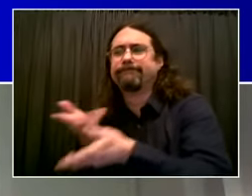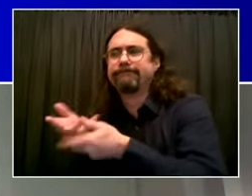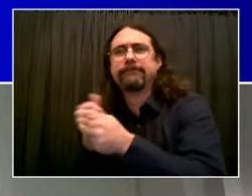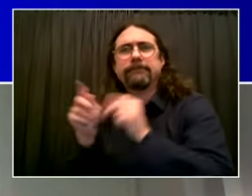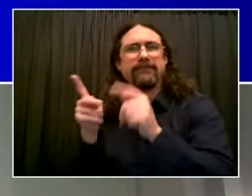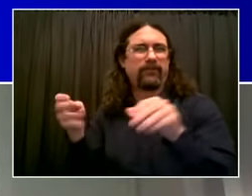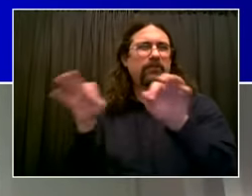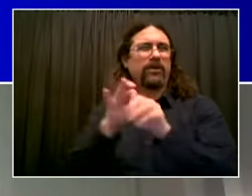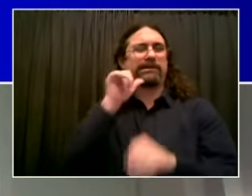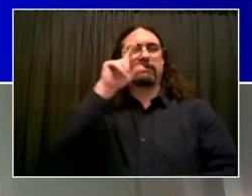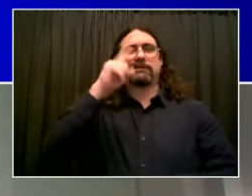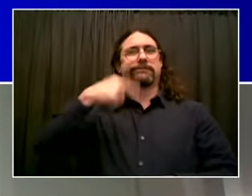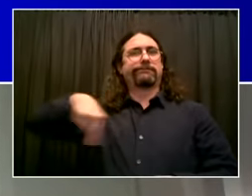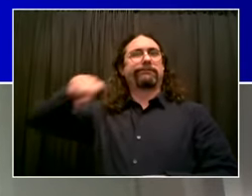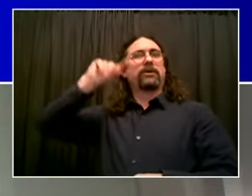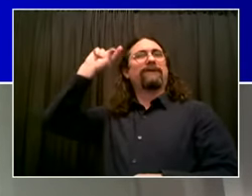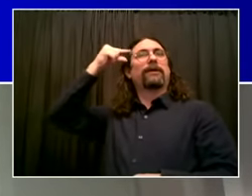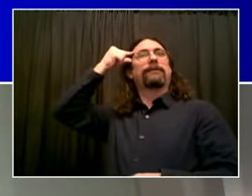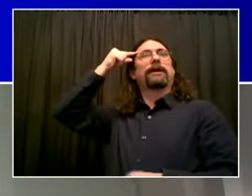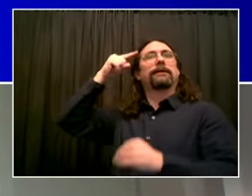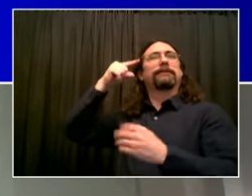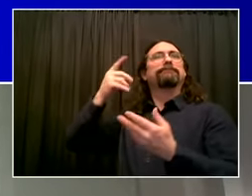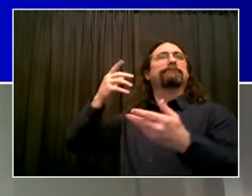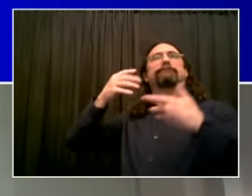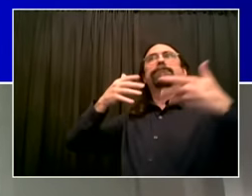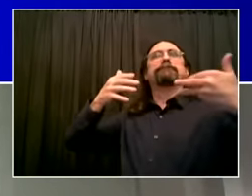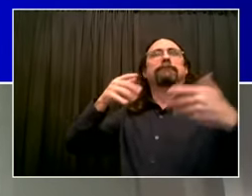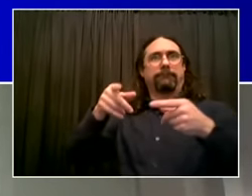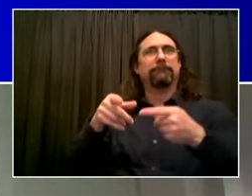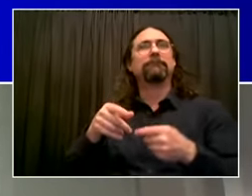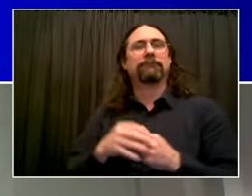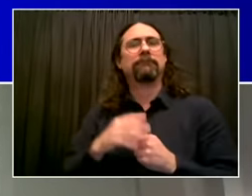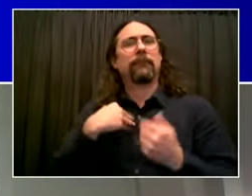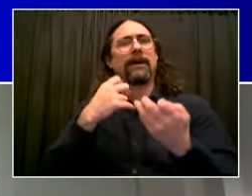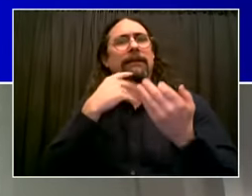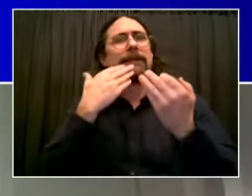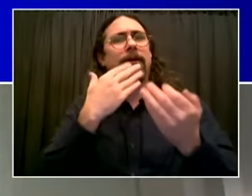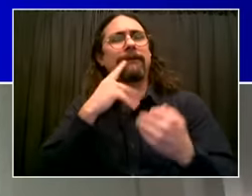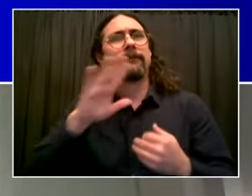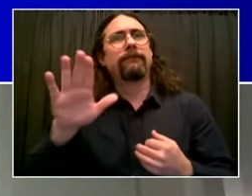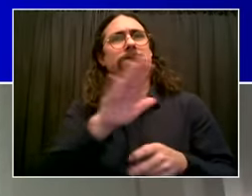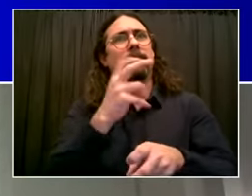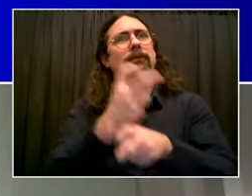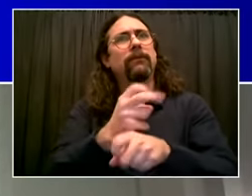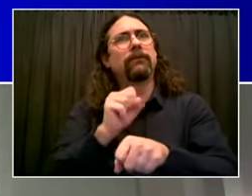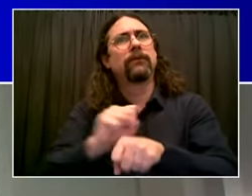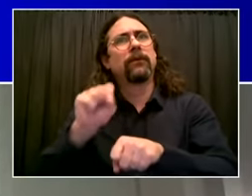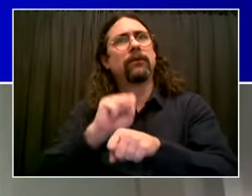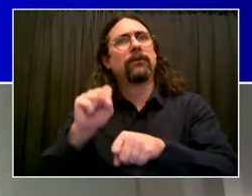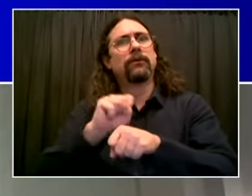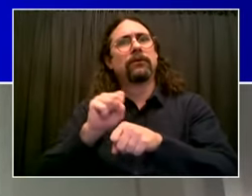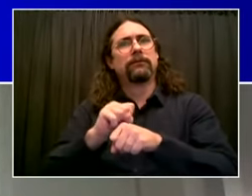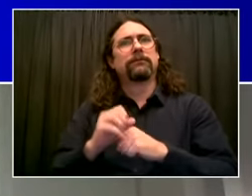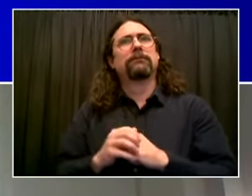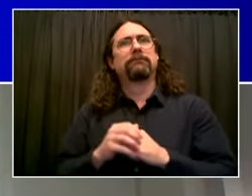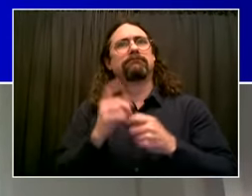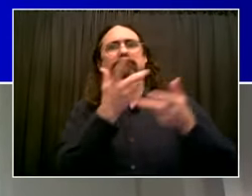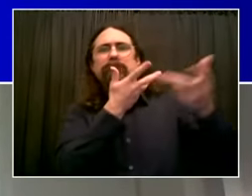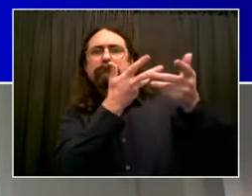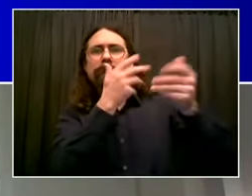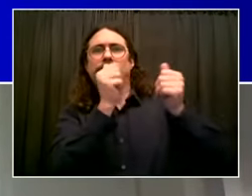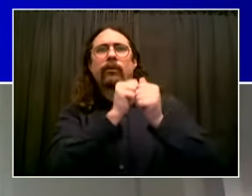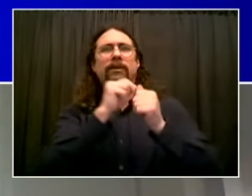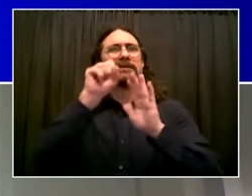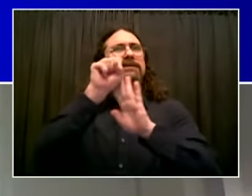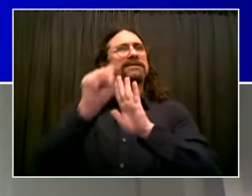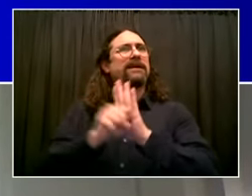you're working on, but especially, as we say today, getting broadband access to everyone is how you